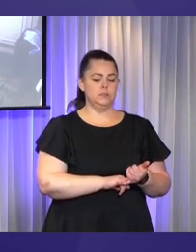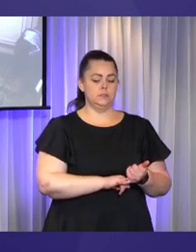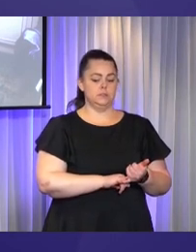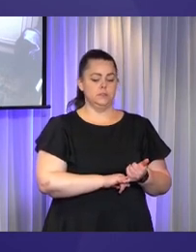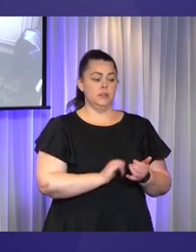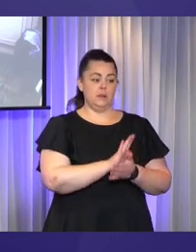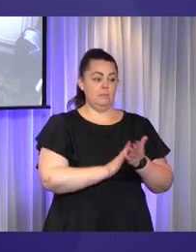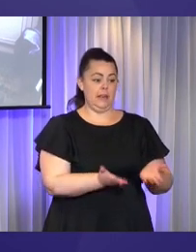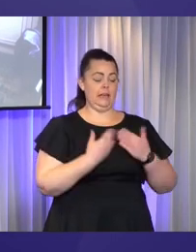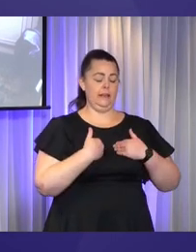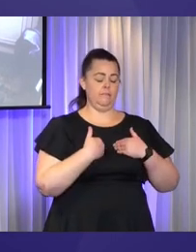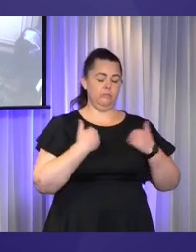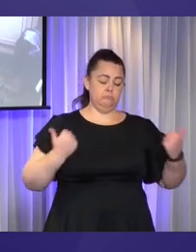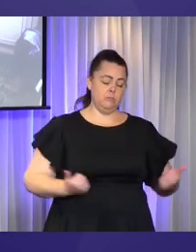fatigue